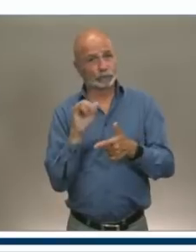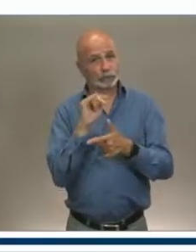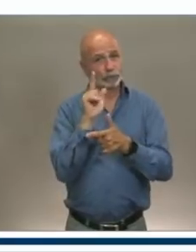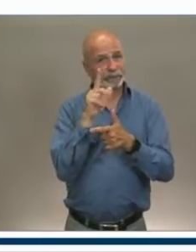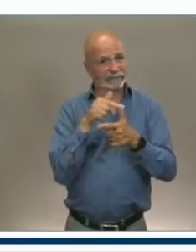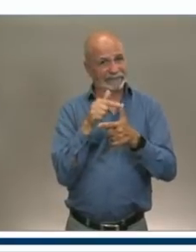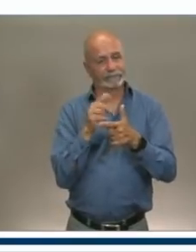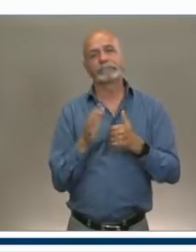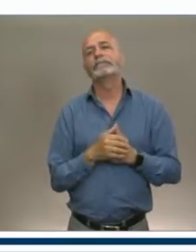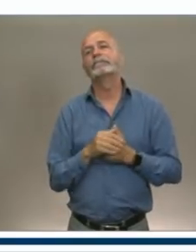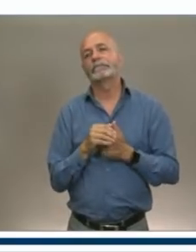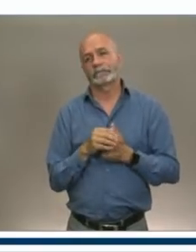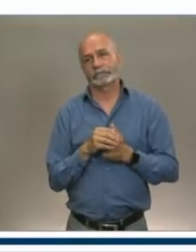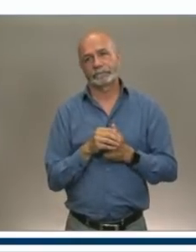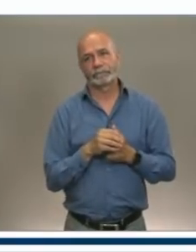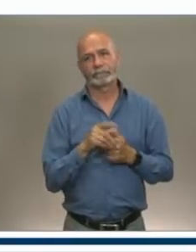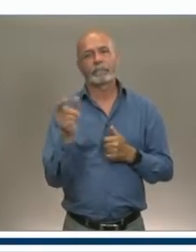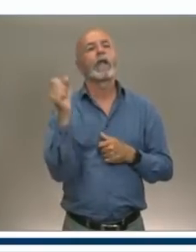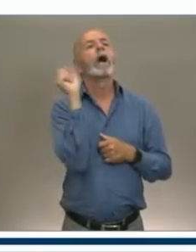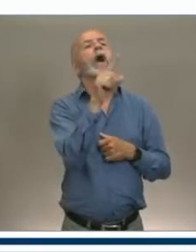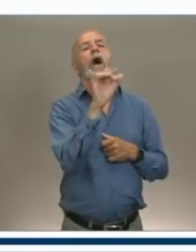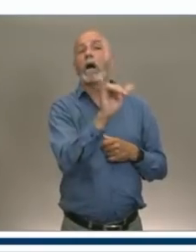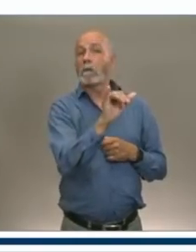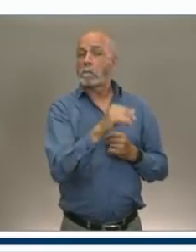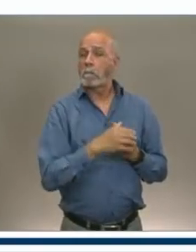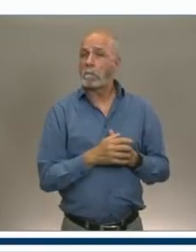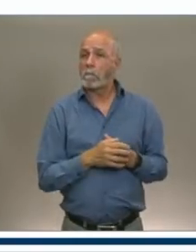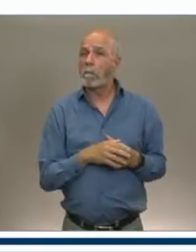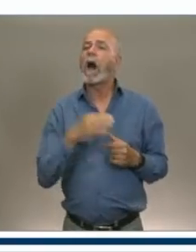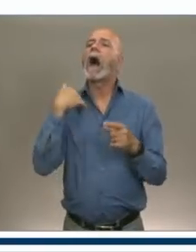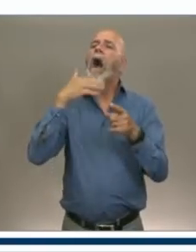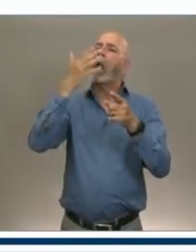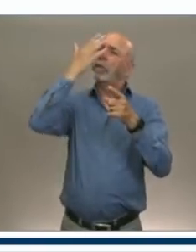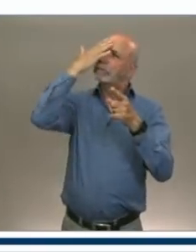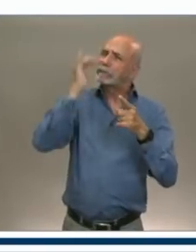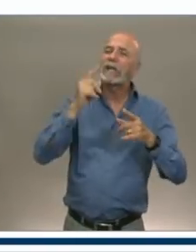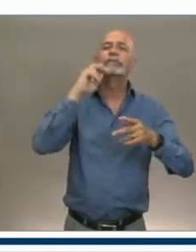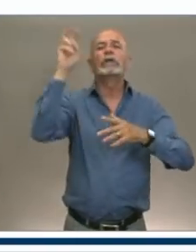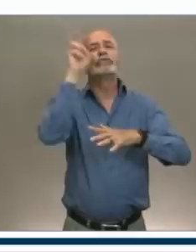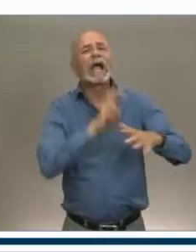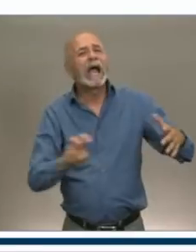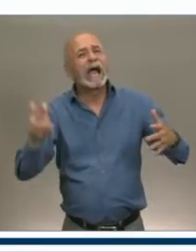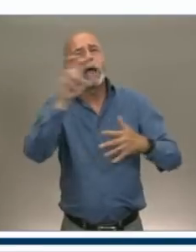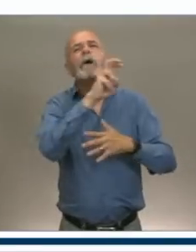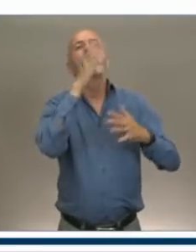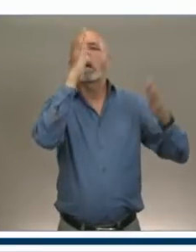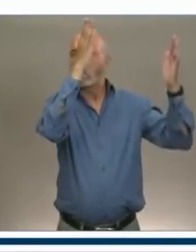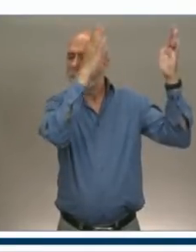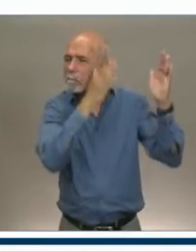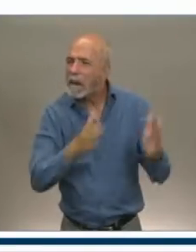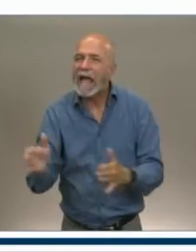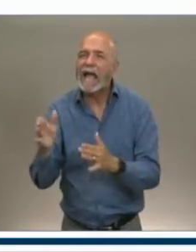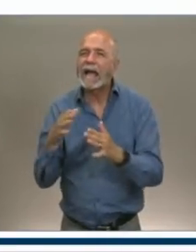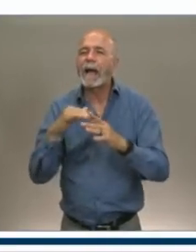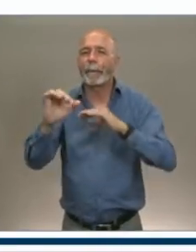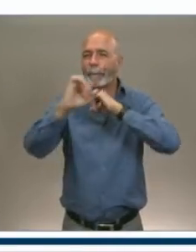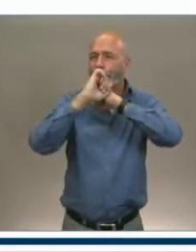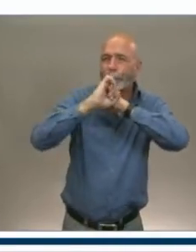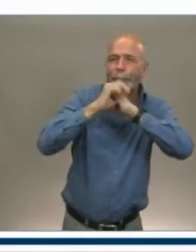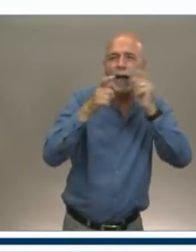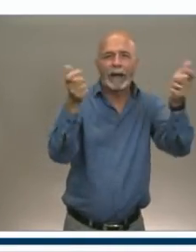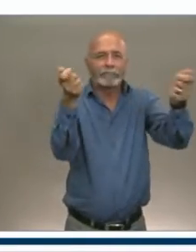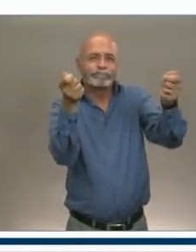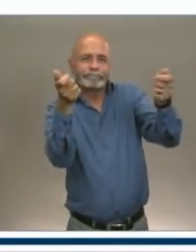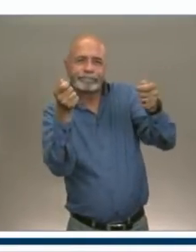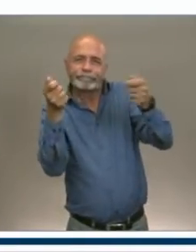We have known for some time that there was a tourism campaign in the works. Is this, is what you talked about today,